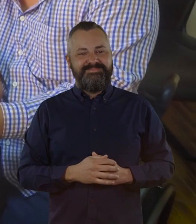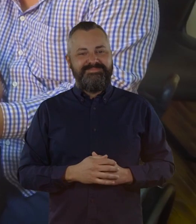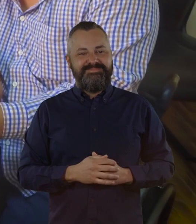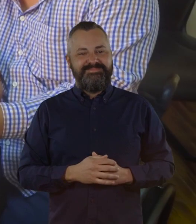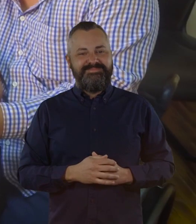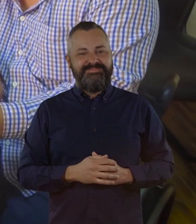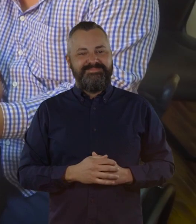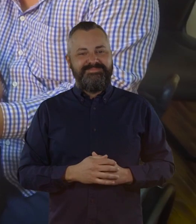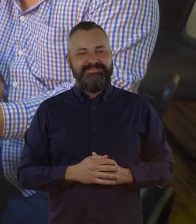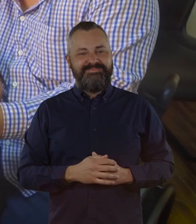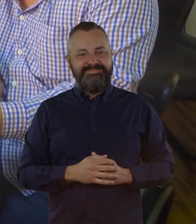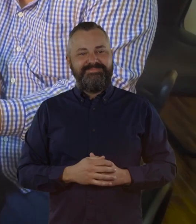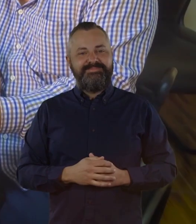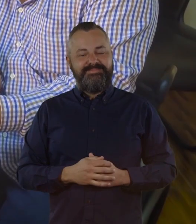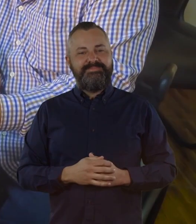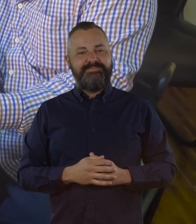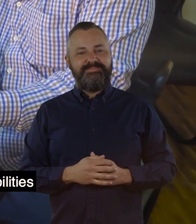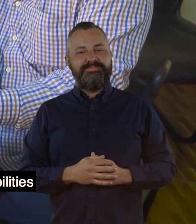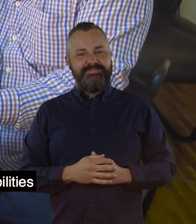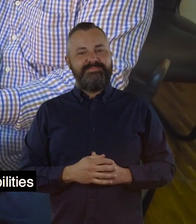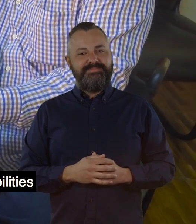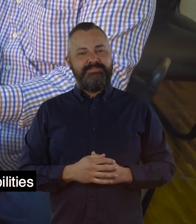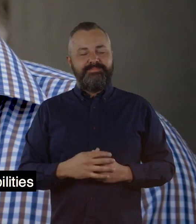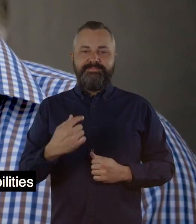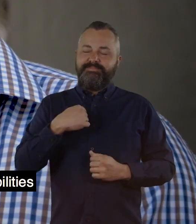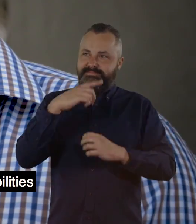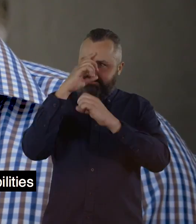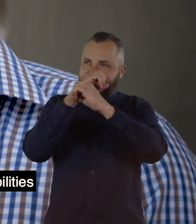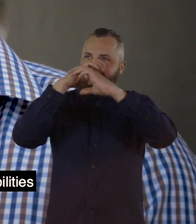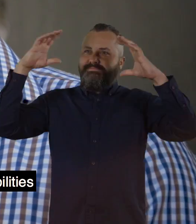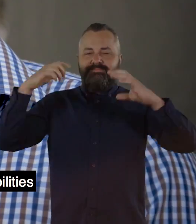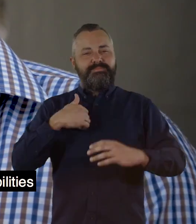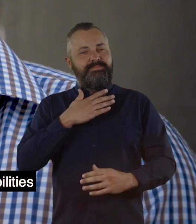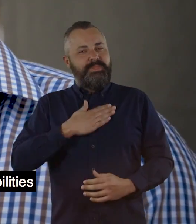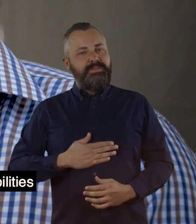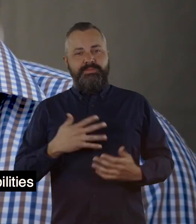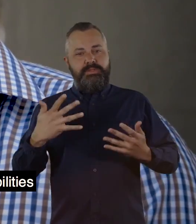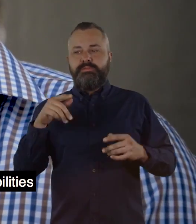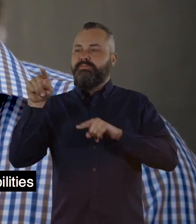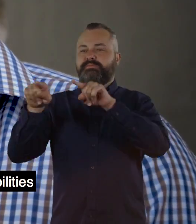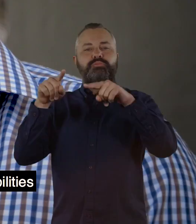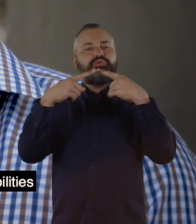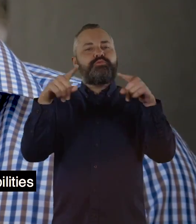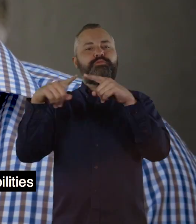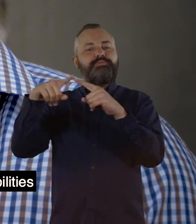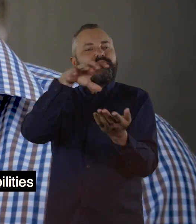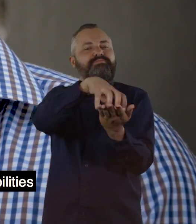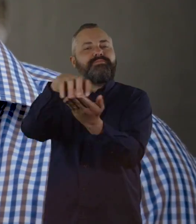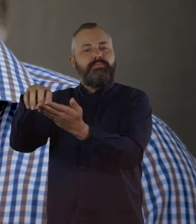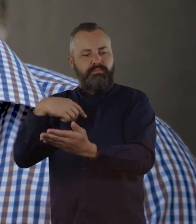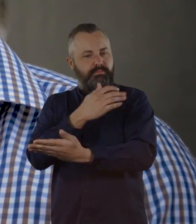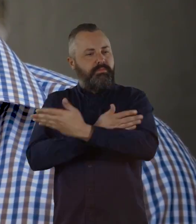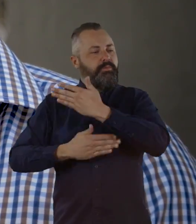and talks with a woman in her office. Now I wish and I hope that facilities for people with disabilities